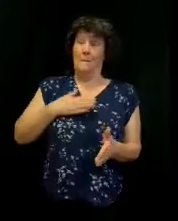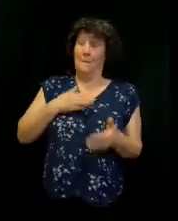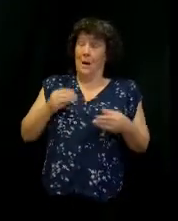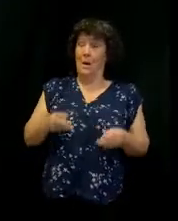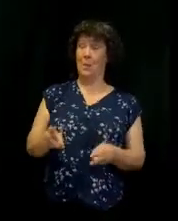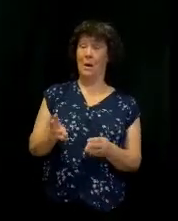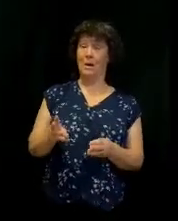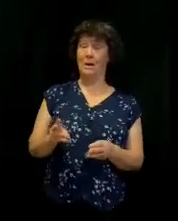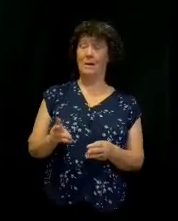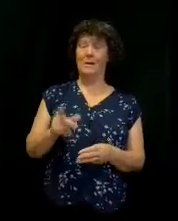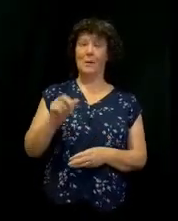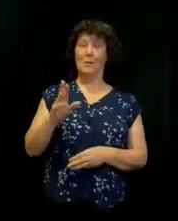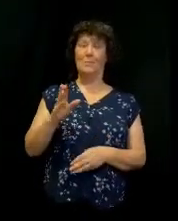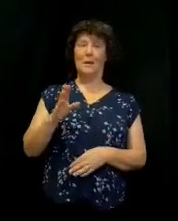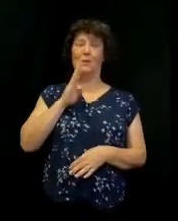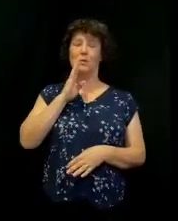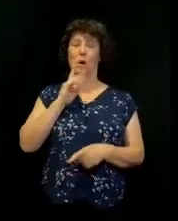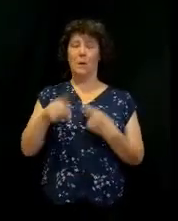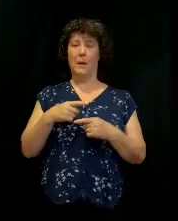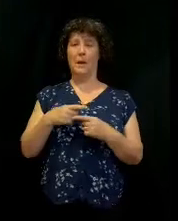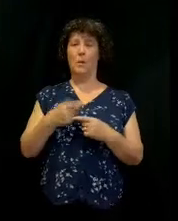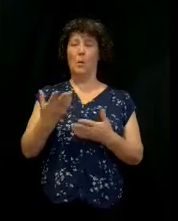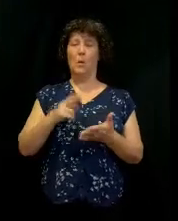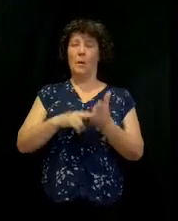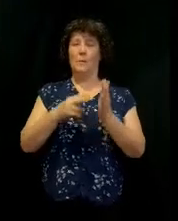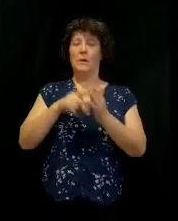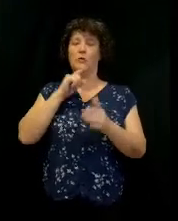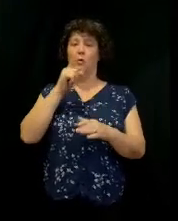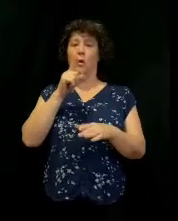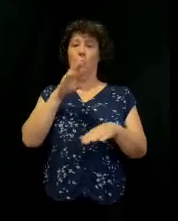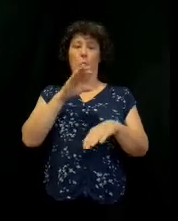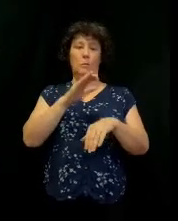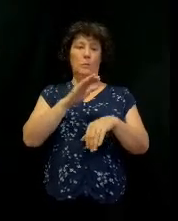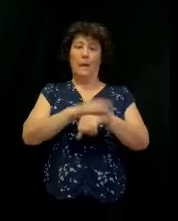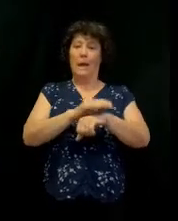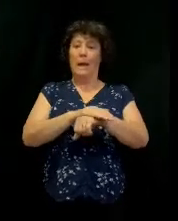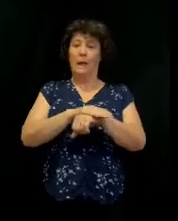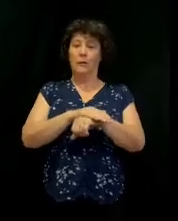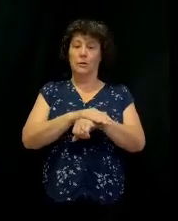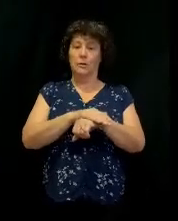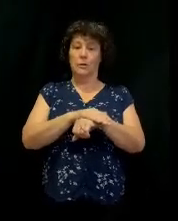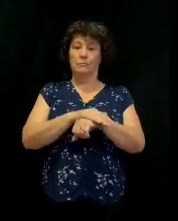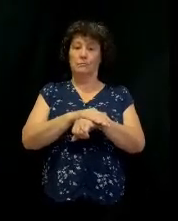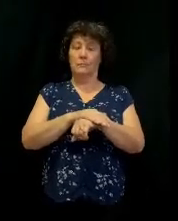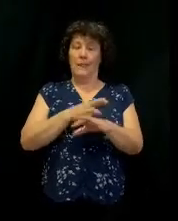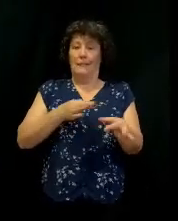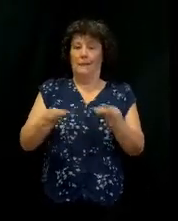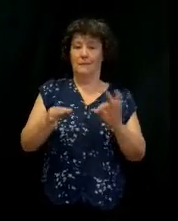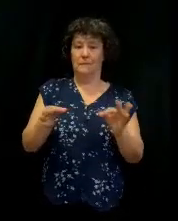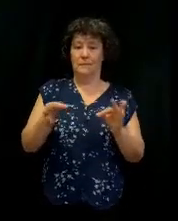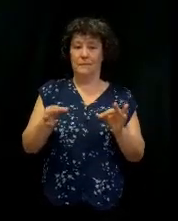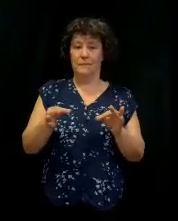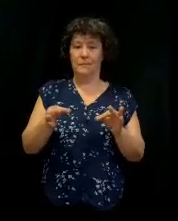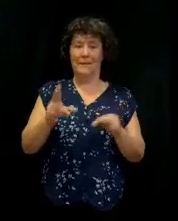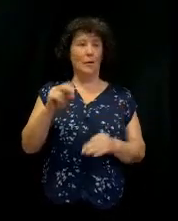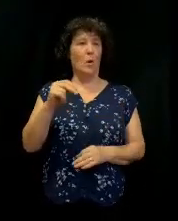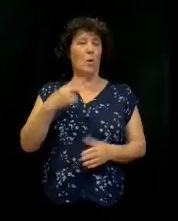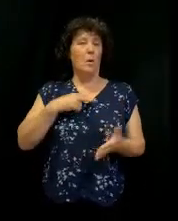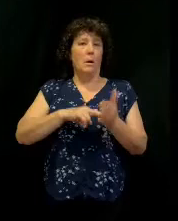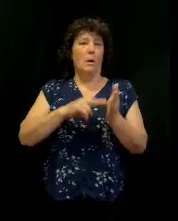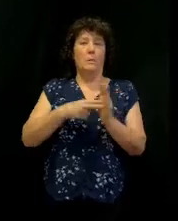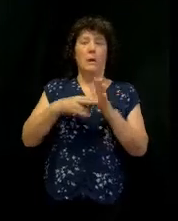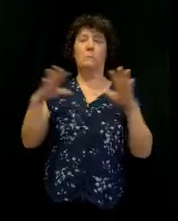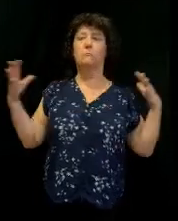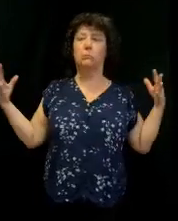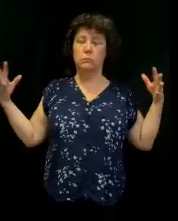English word, and could talk all about that. But today, when I'm talking about worship, I'm talking about our corporate gathering that we